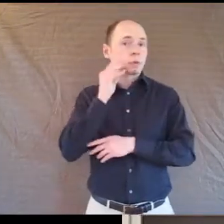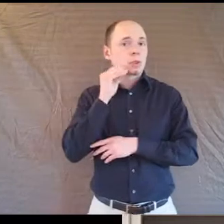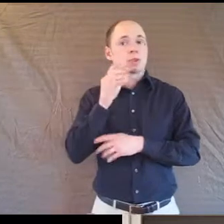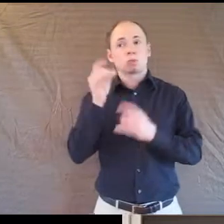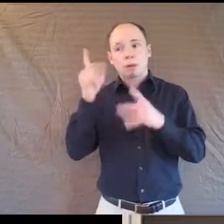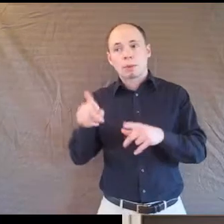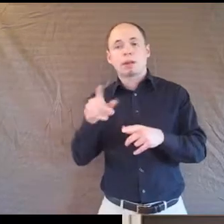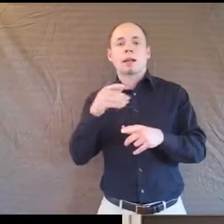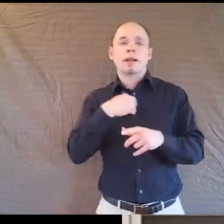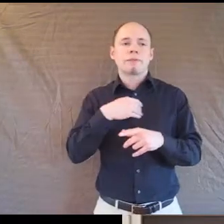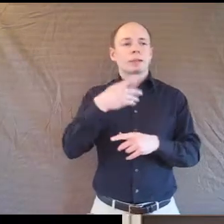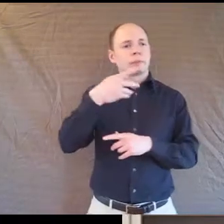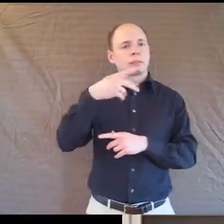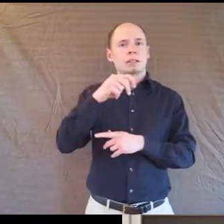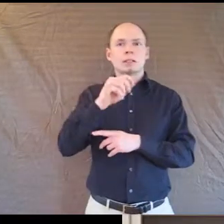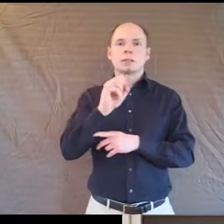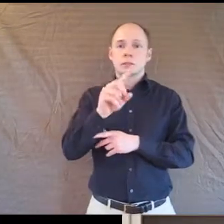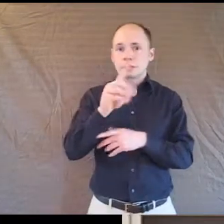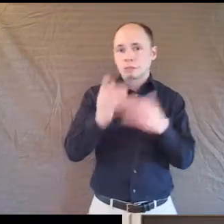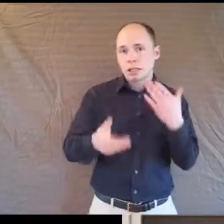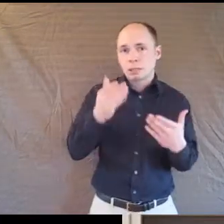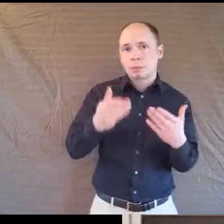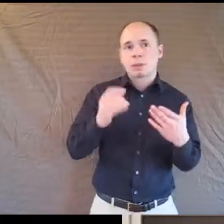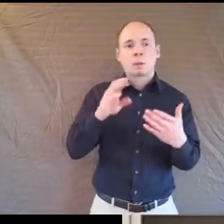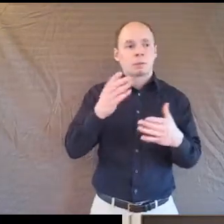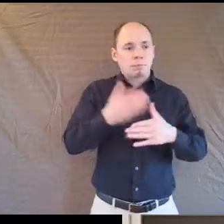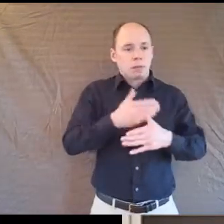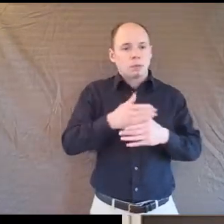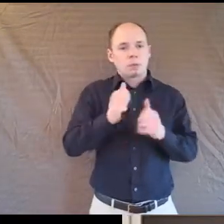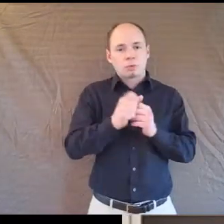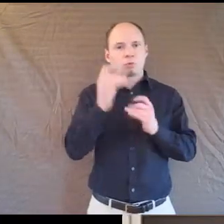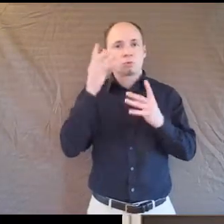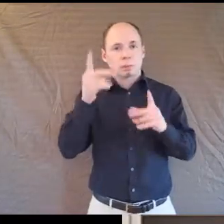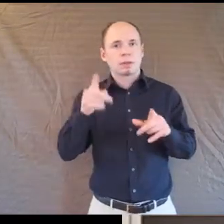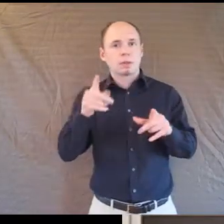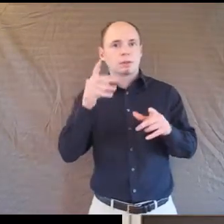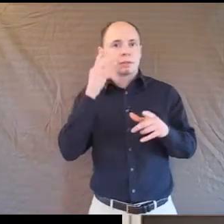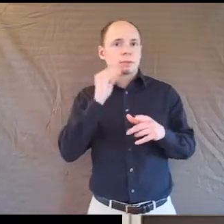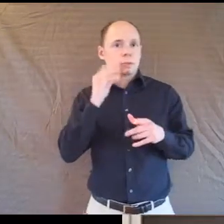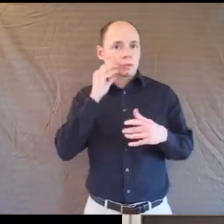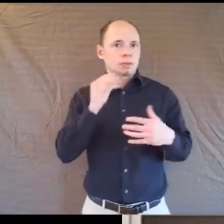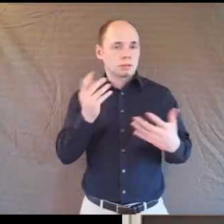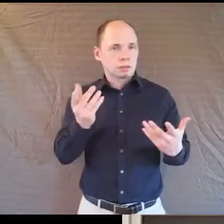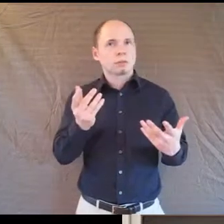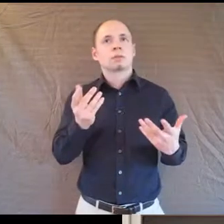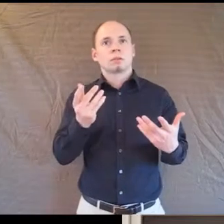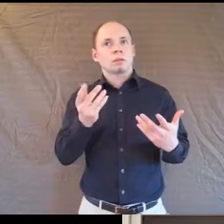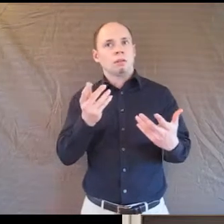other levels of disturbance from traumas that they've experienced,